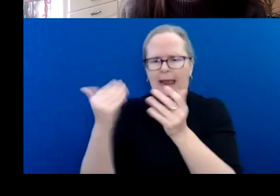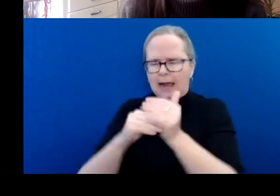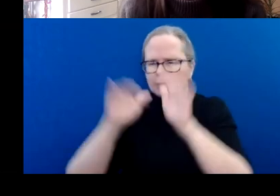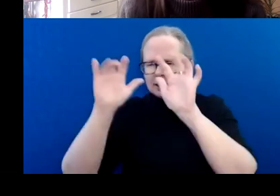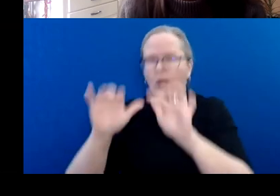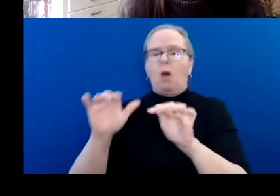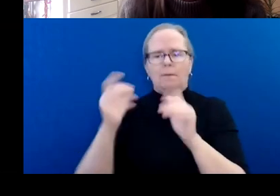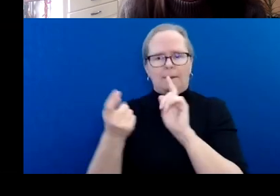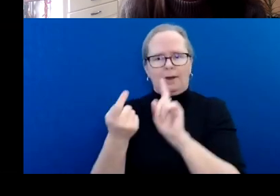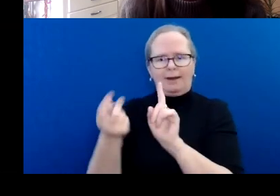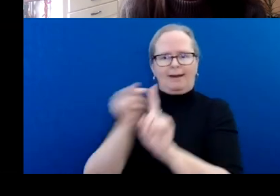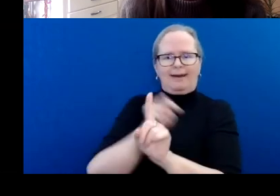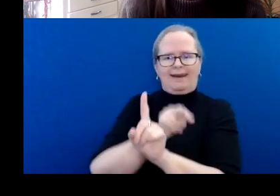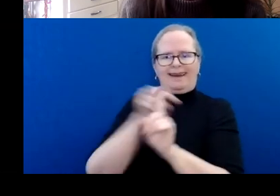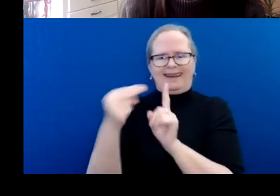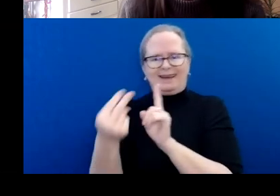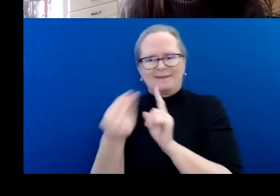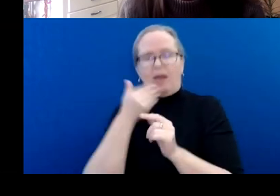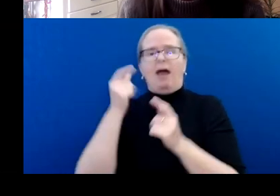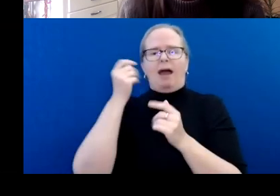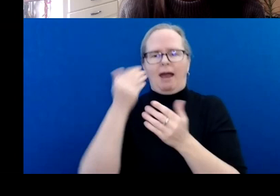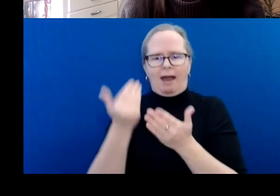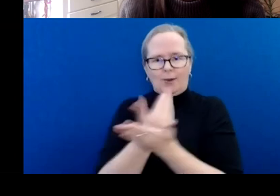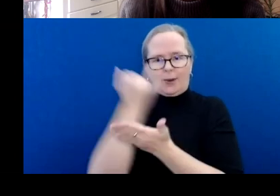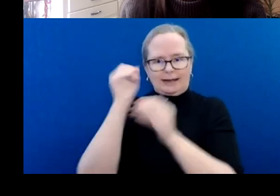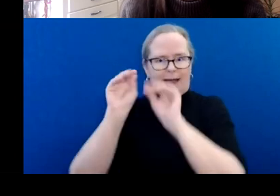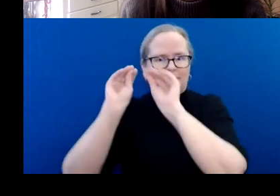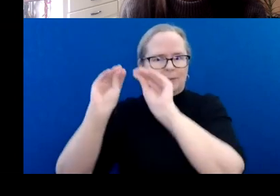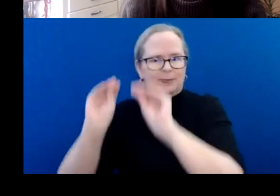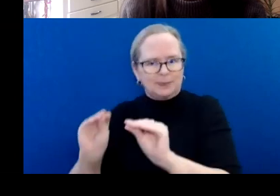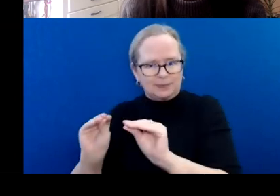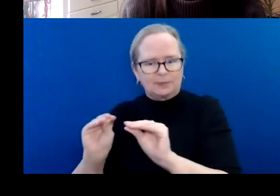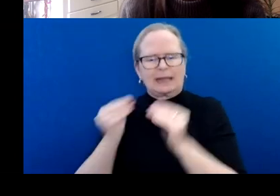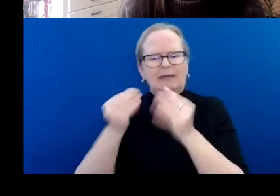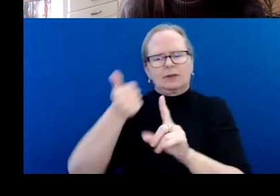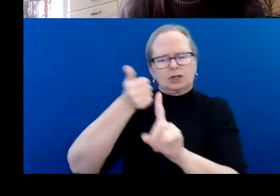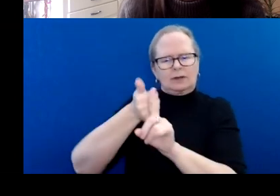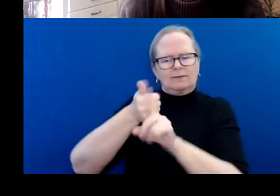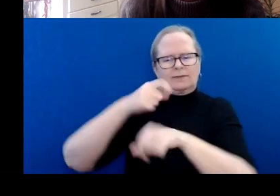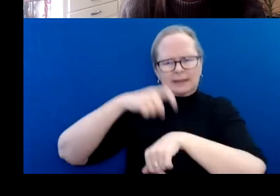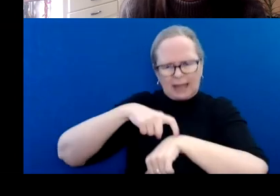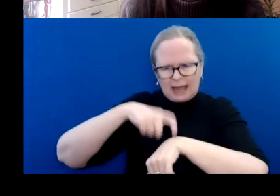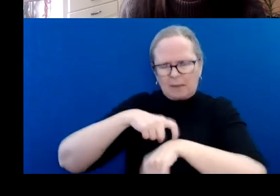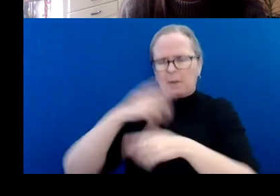Give yourself time to have others take a look at it, to ask questions, to gather support material.